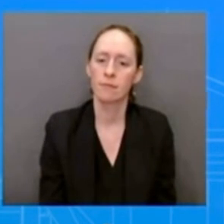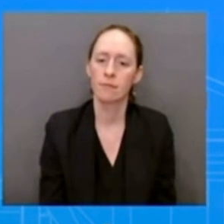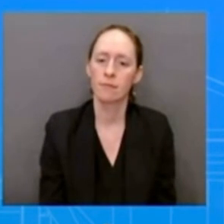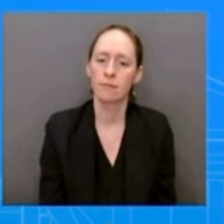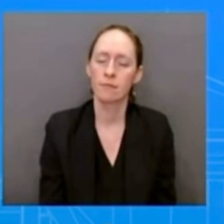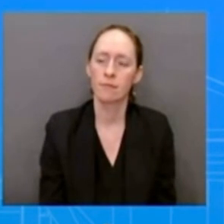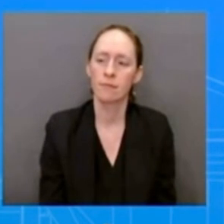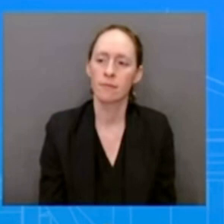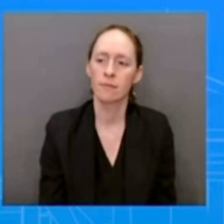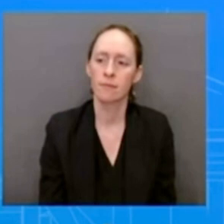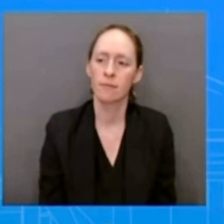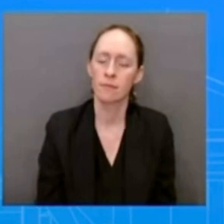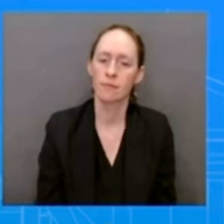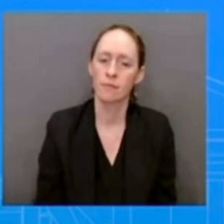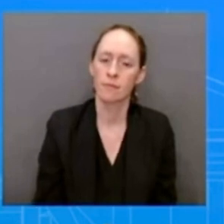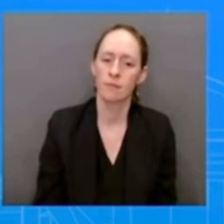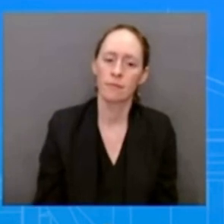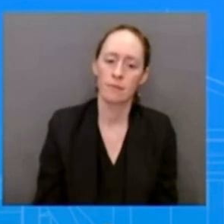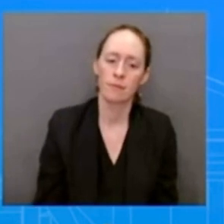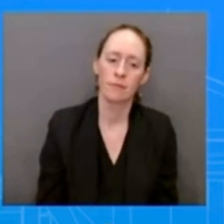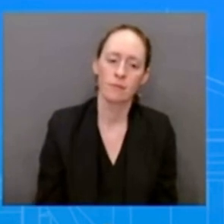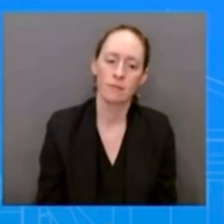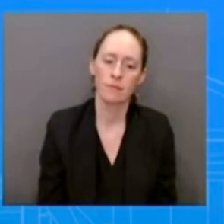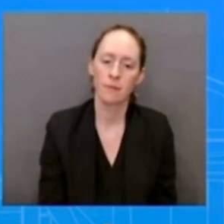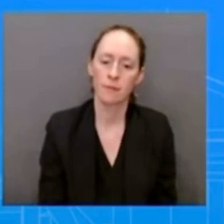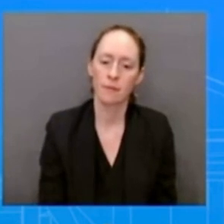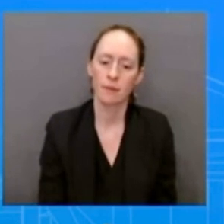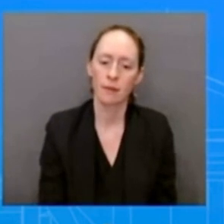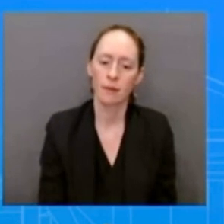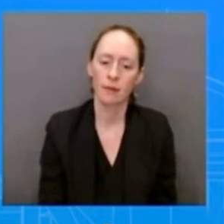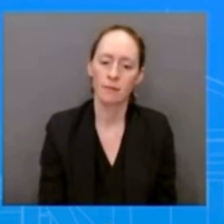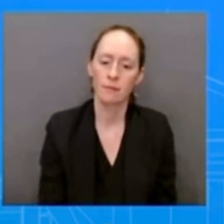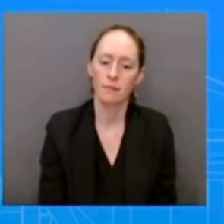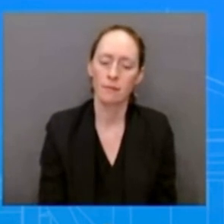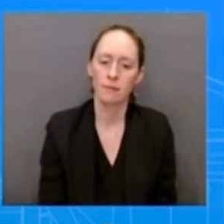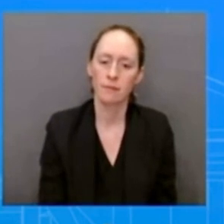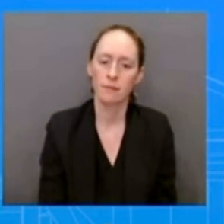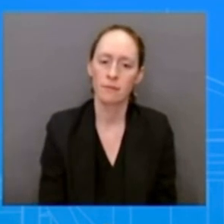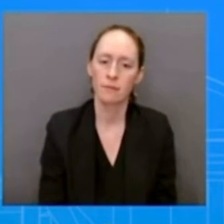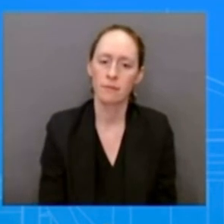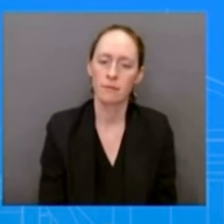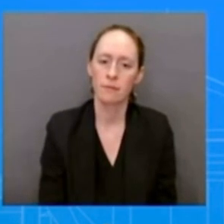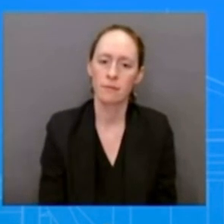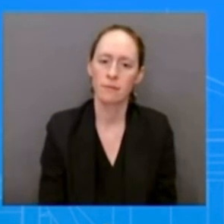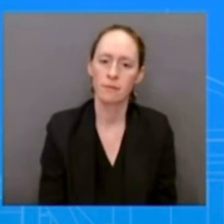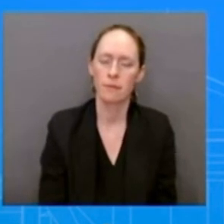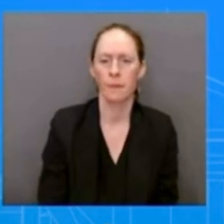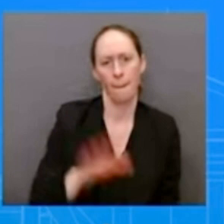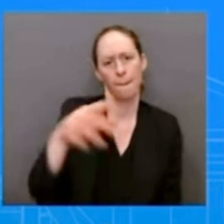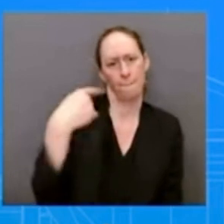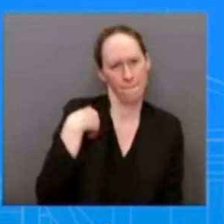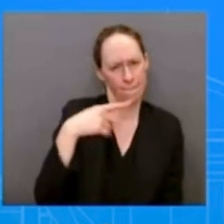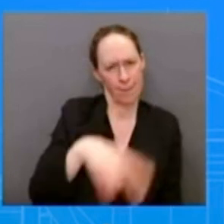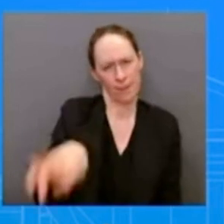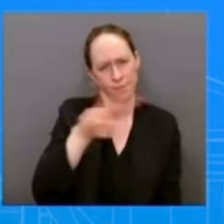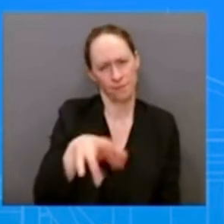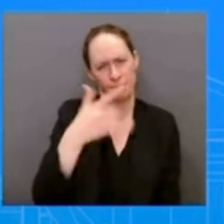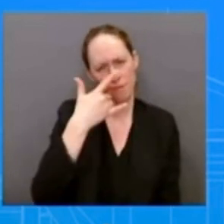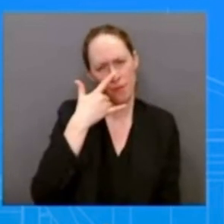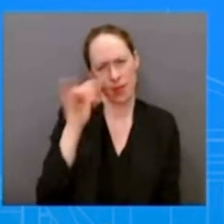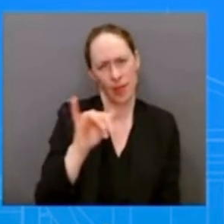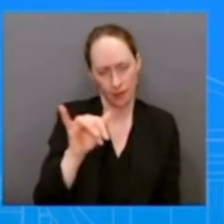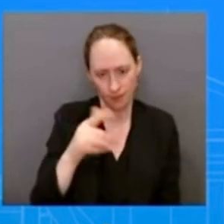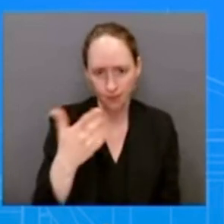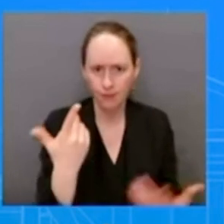in it is what's causing many migrants to land from them from the United States into Canada is there any discussion about modernizing it or scrapping it